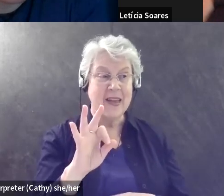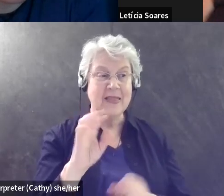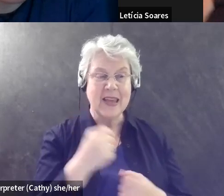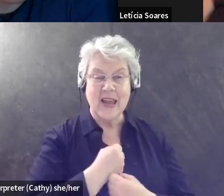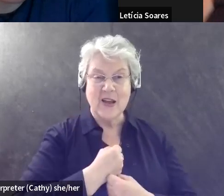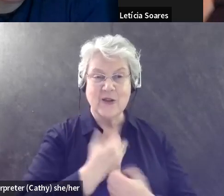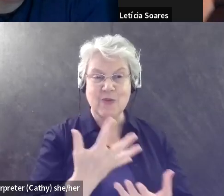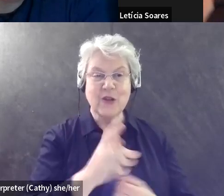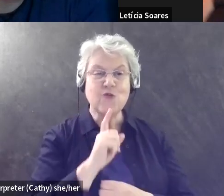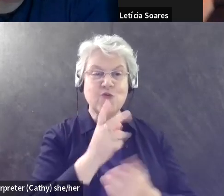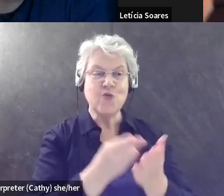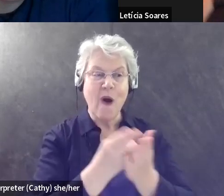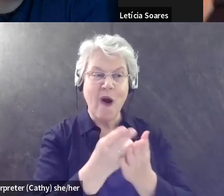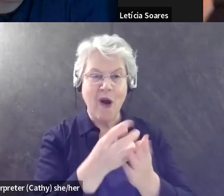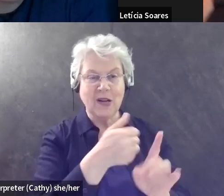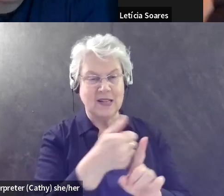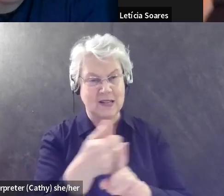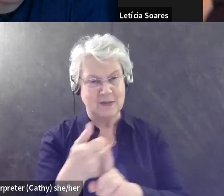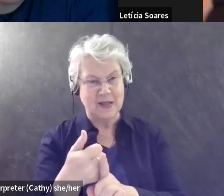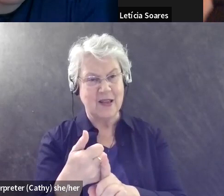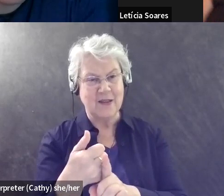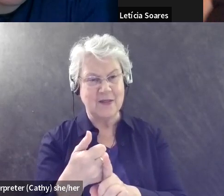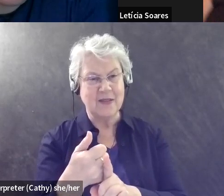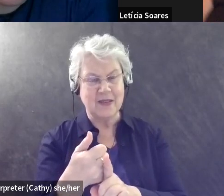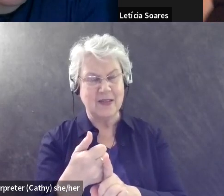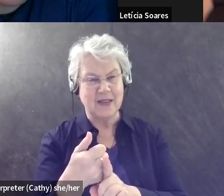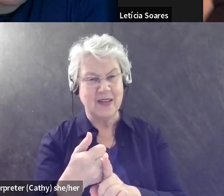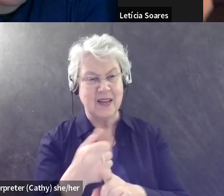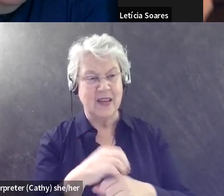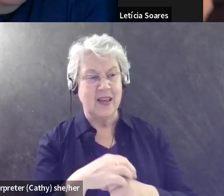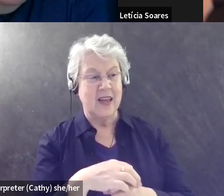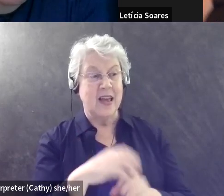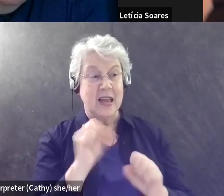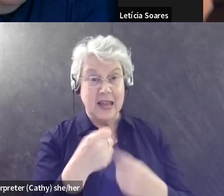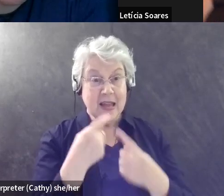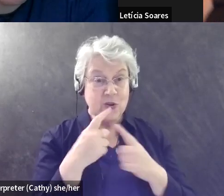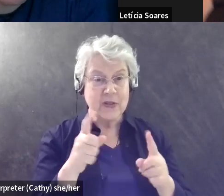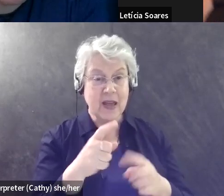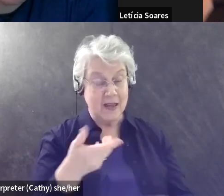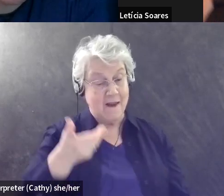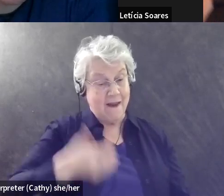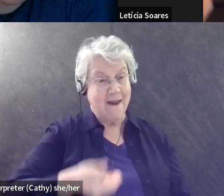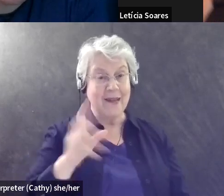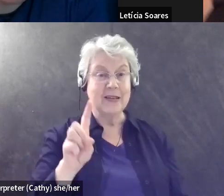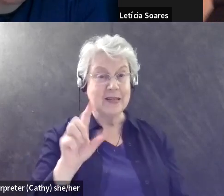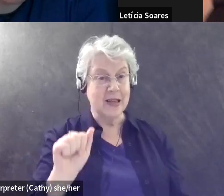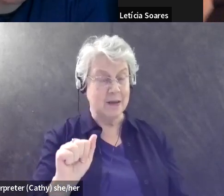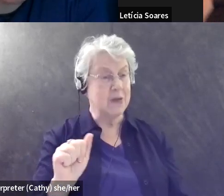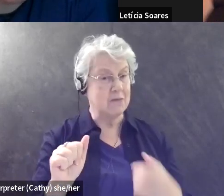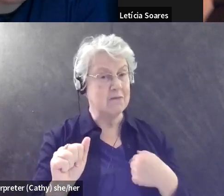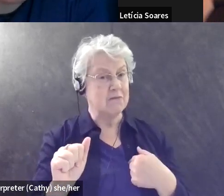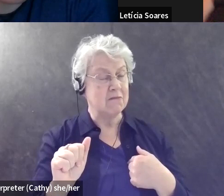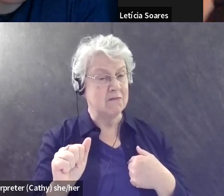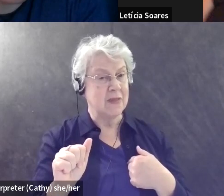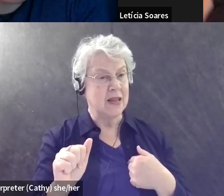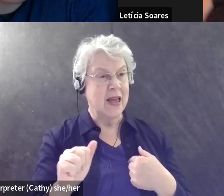selves and be their true selves. And being able to say, I am disabled and these are my